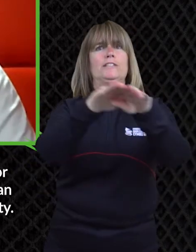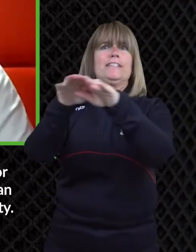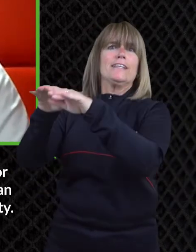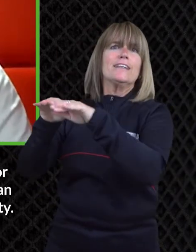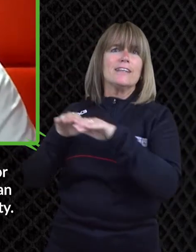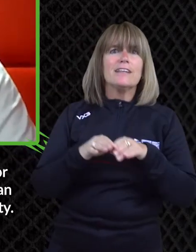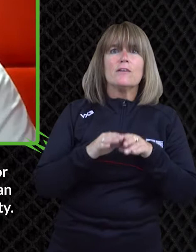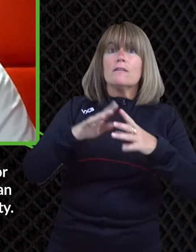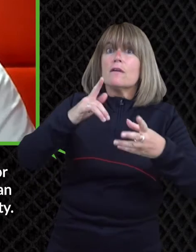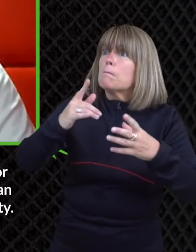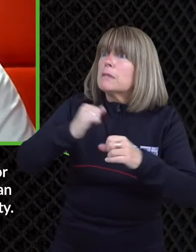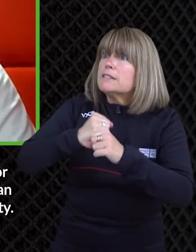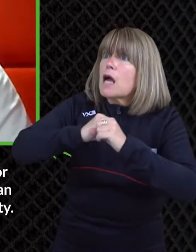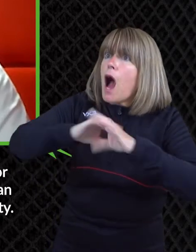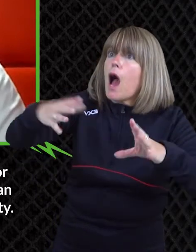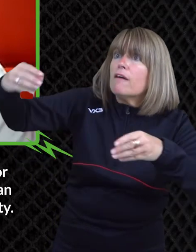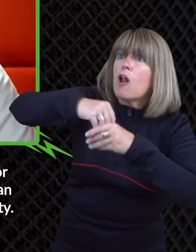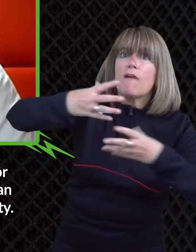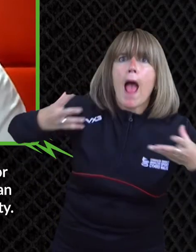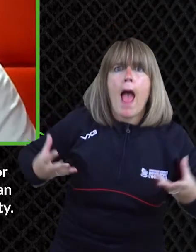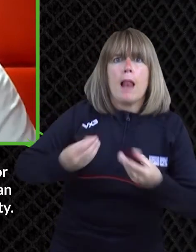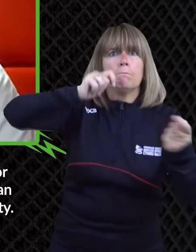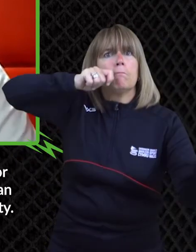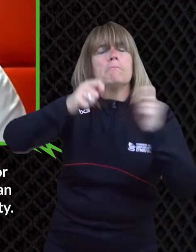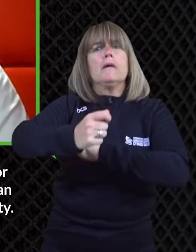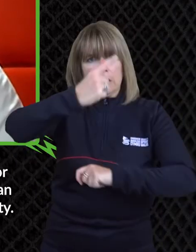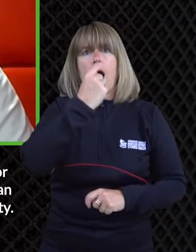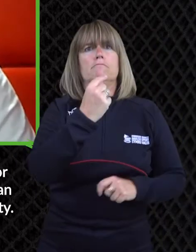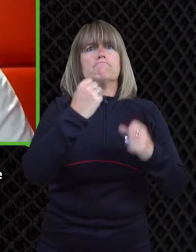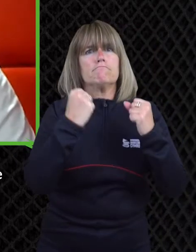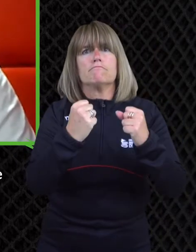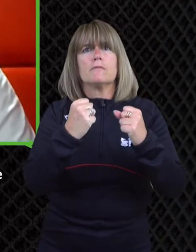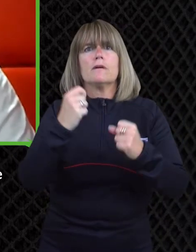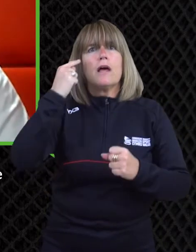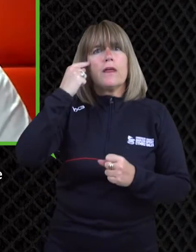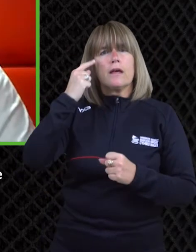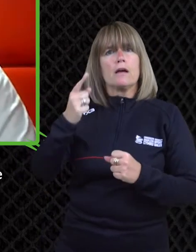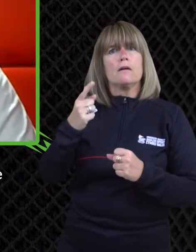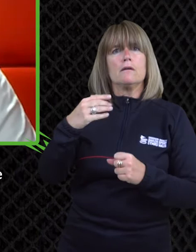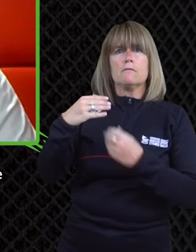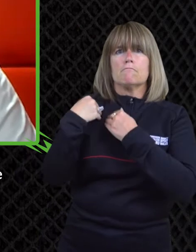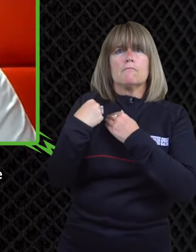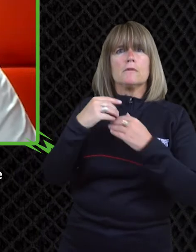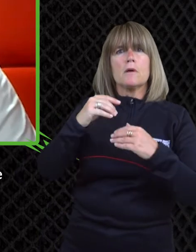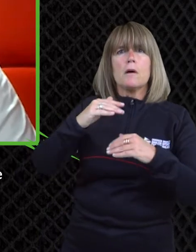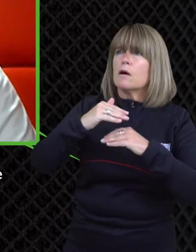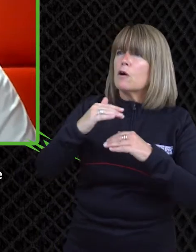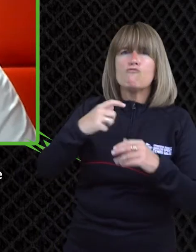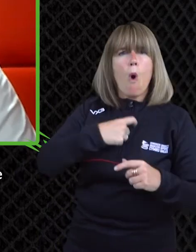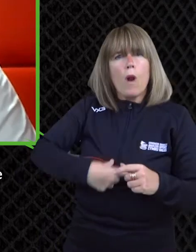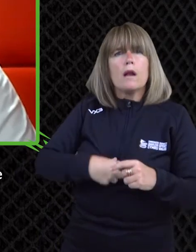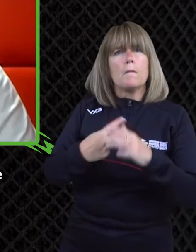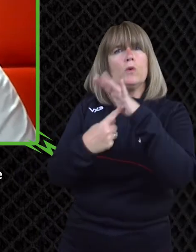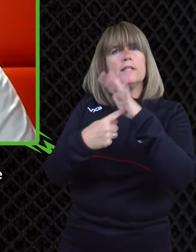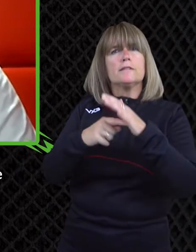wanting to go out and and achieve sport and you know it's about equality um and if the media